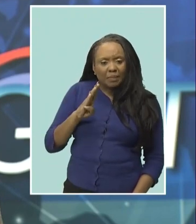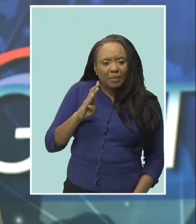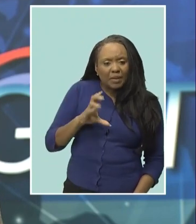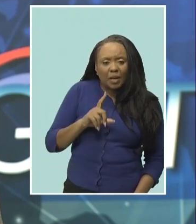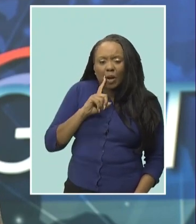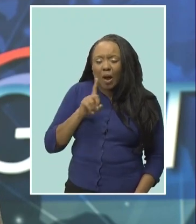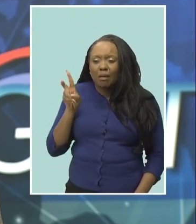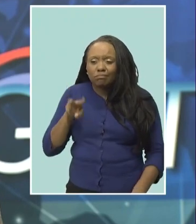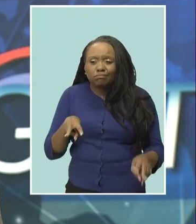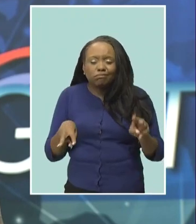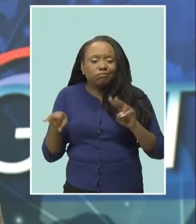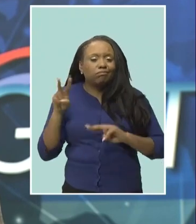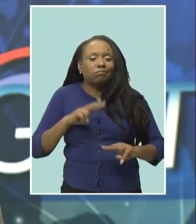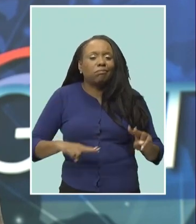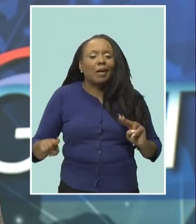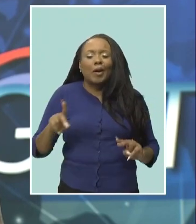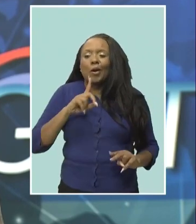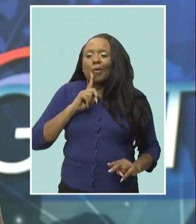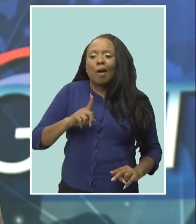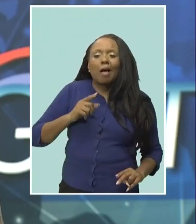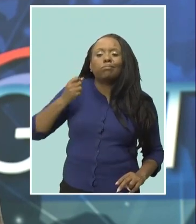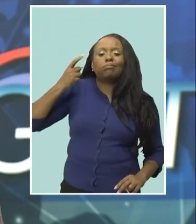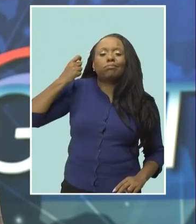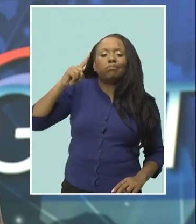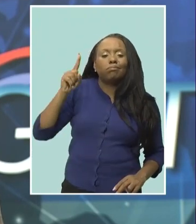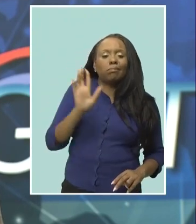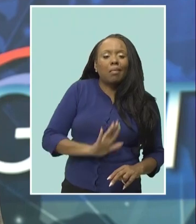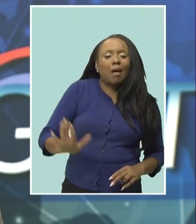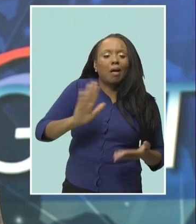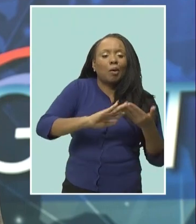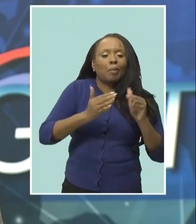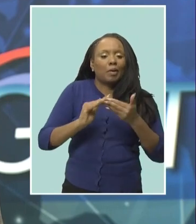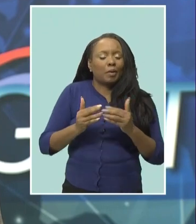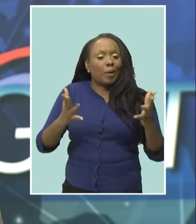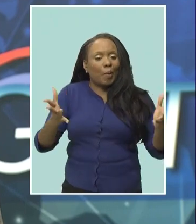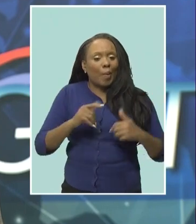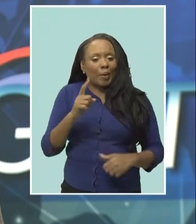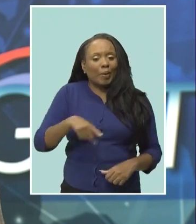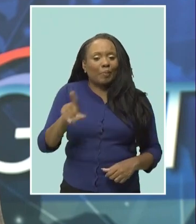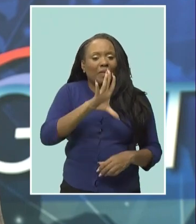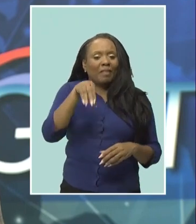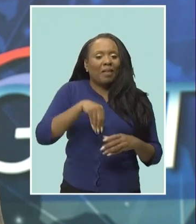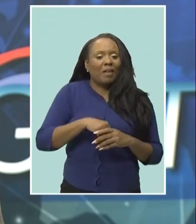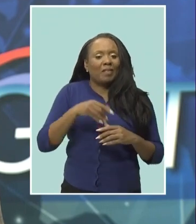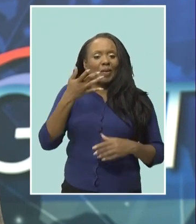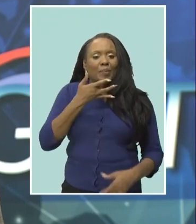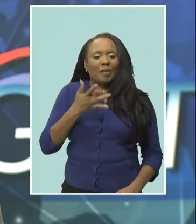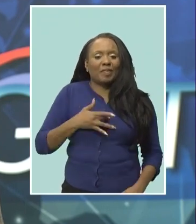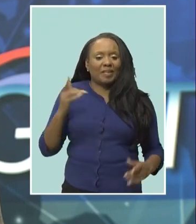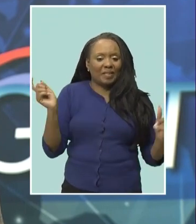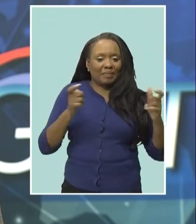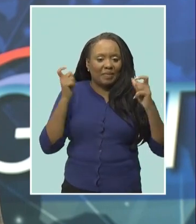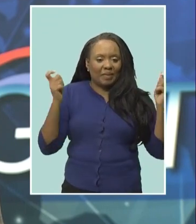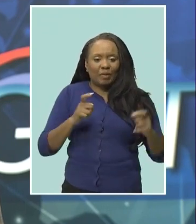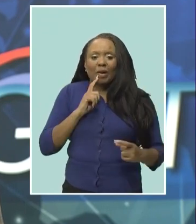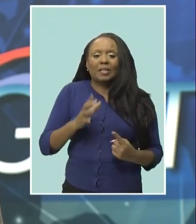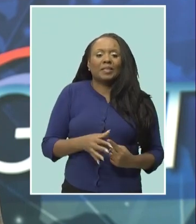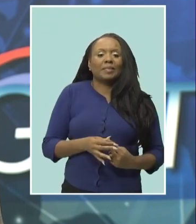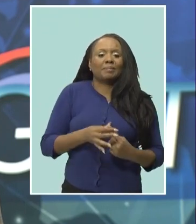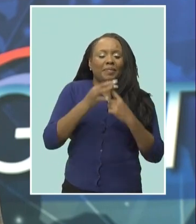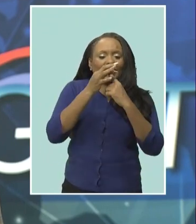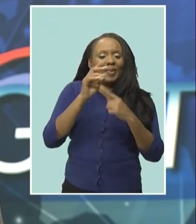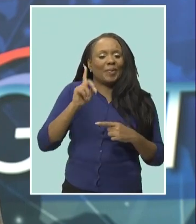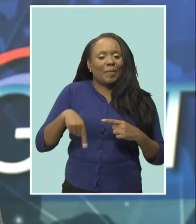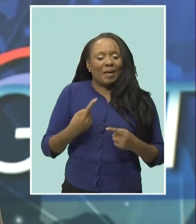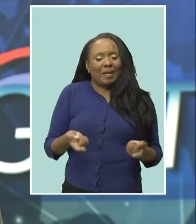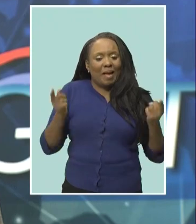ears from many communities and wants barbadians to be a part of its birthday celebrations she says queue is extra special when